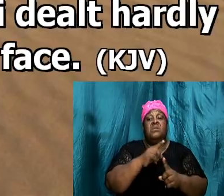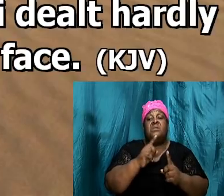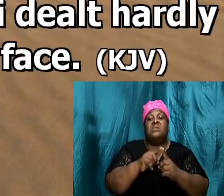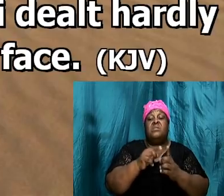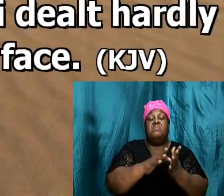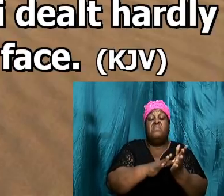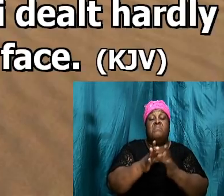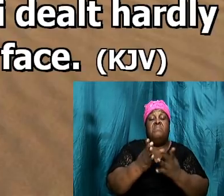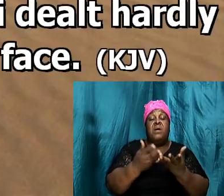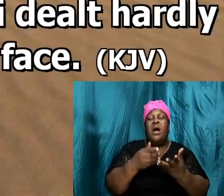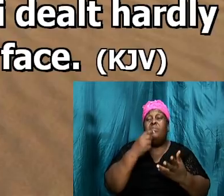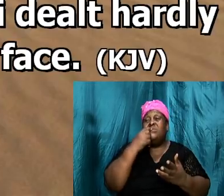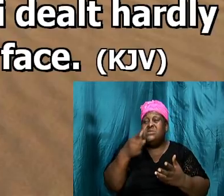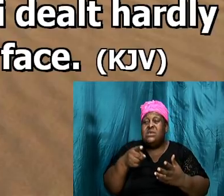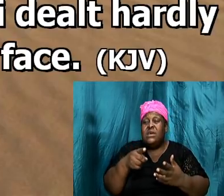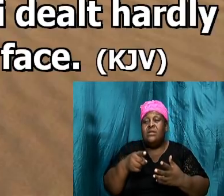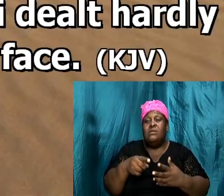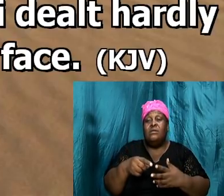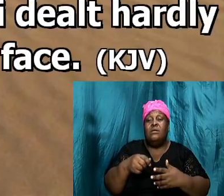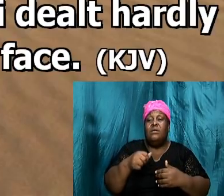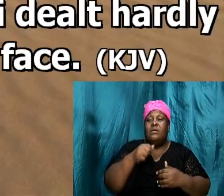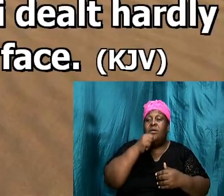so when we read the story